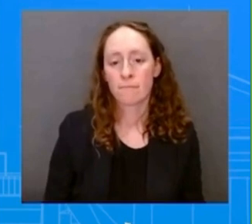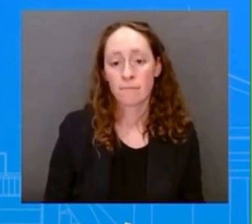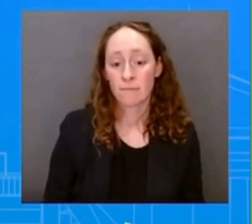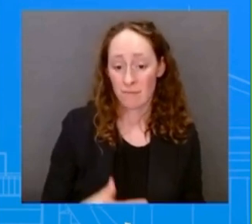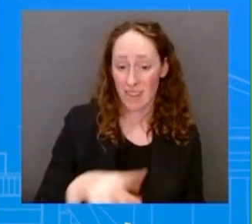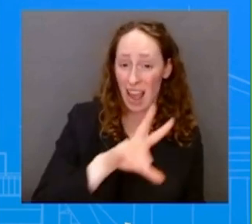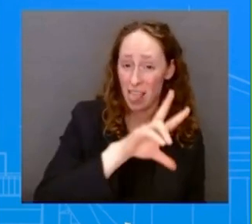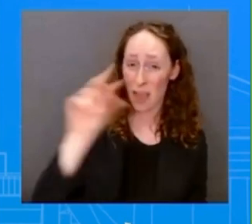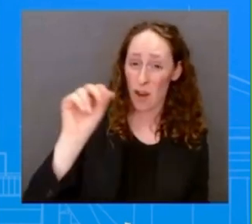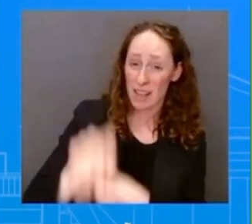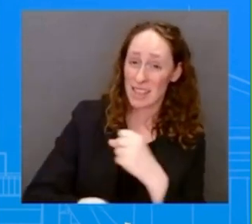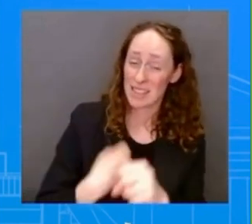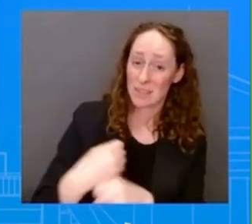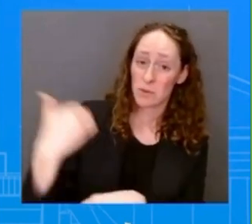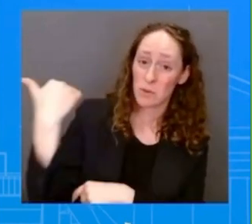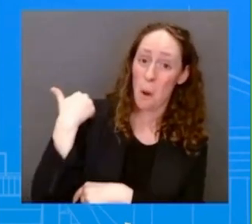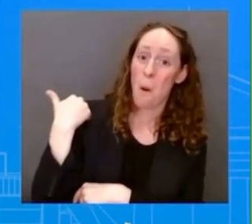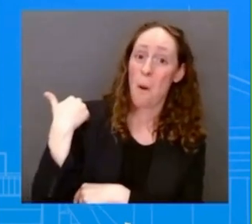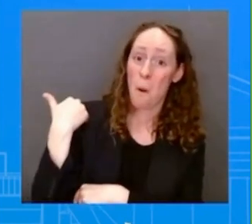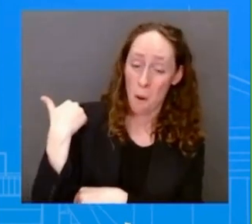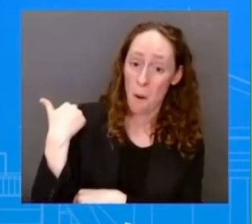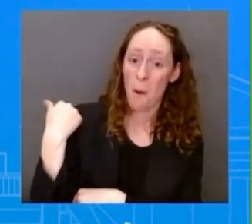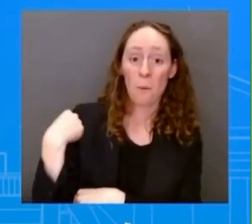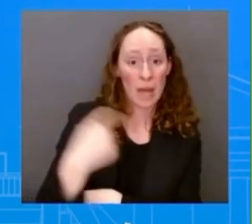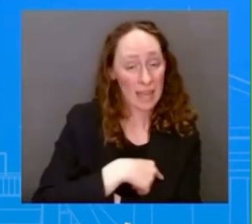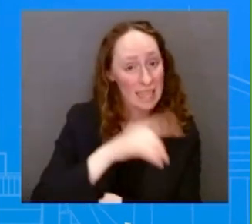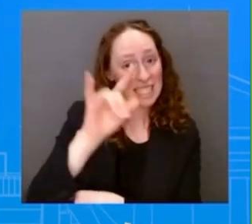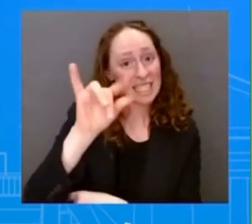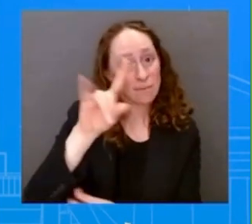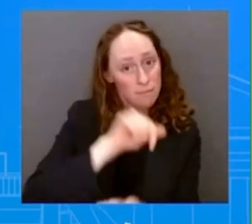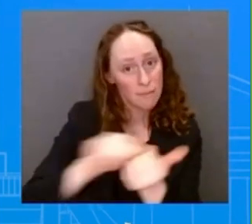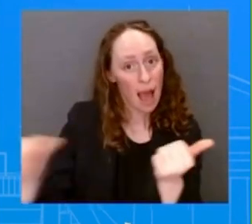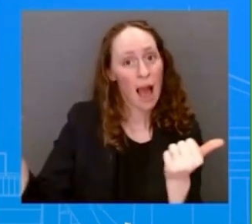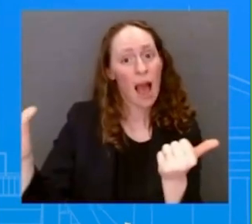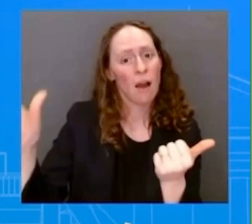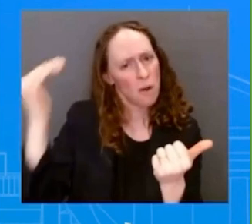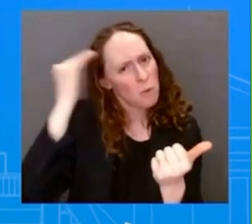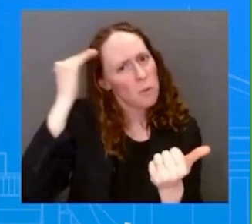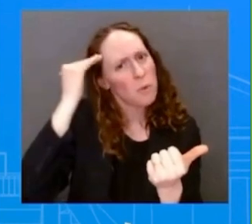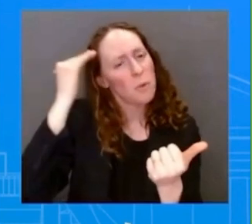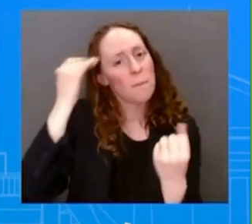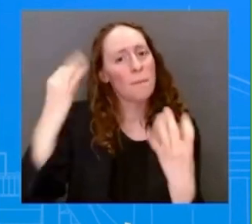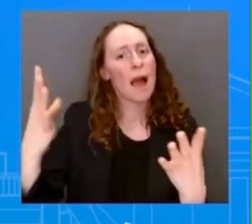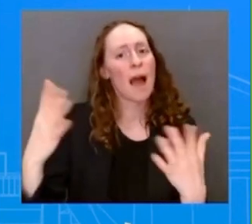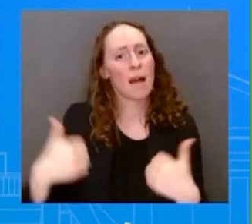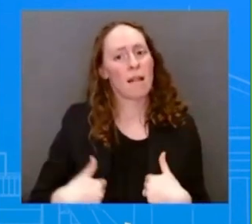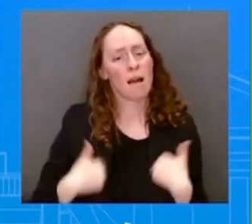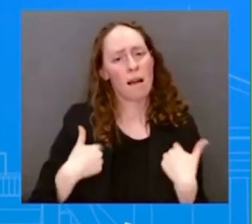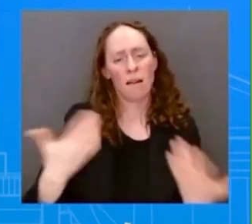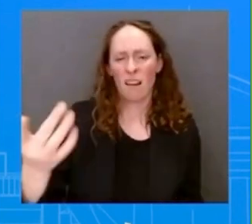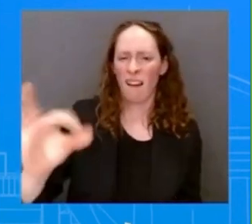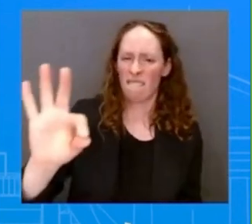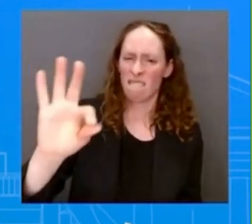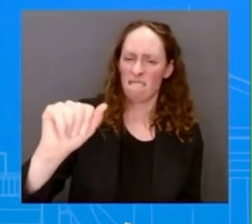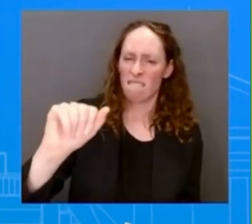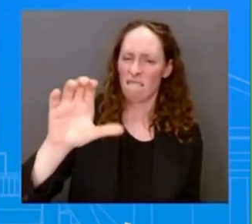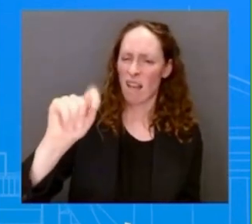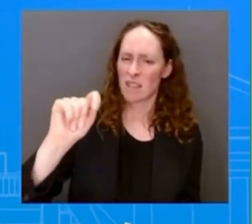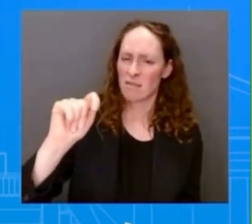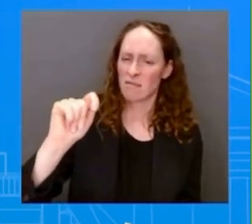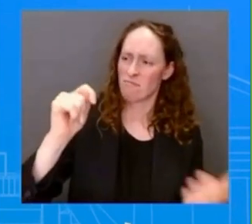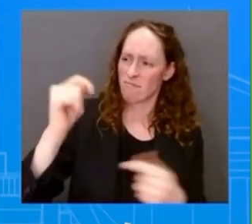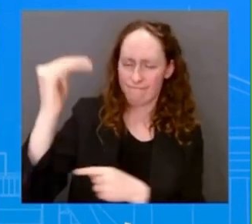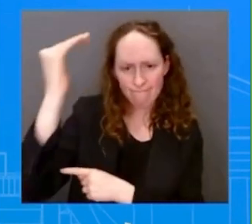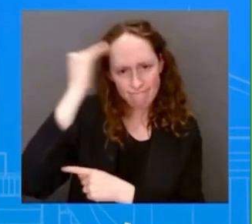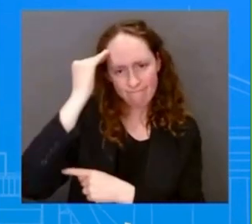saved lives. We know that to be a fact, but yet they refuse, they refuse to move forward. And yet guns,